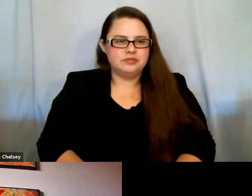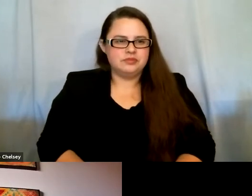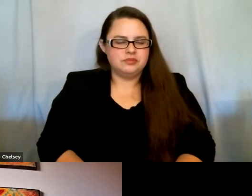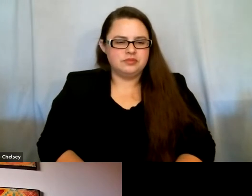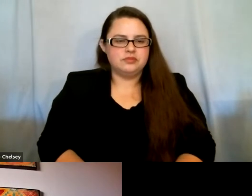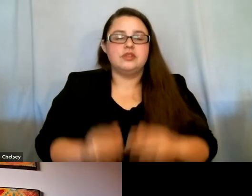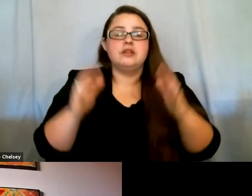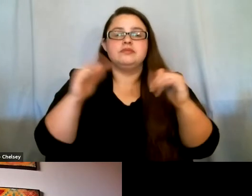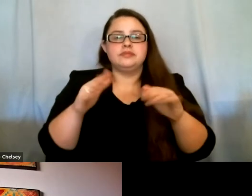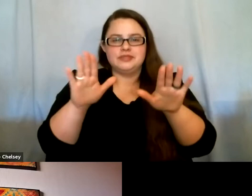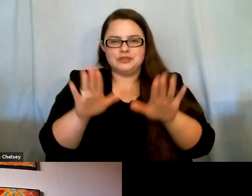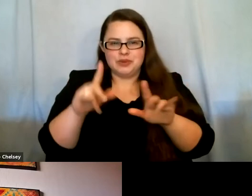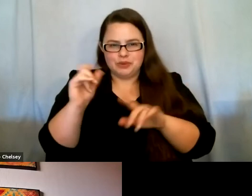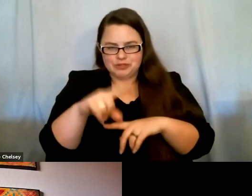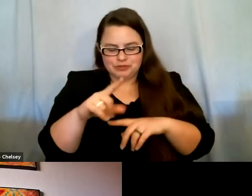This is a great question here.